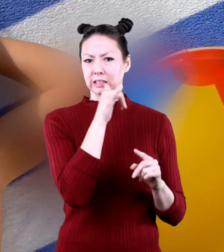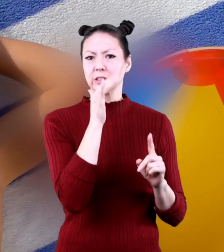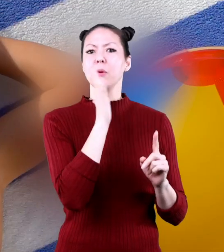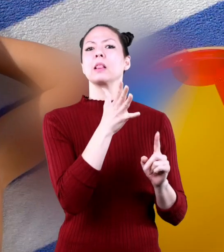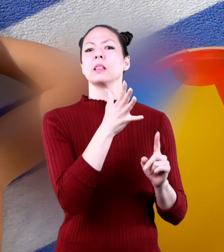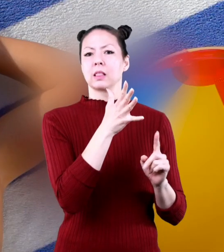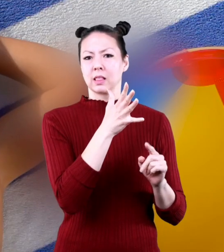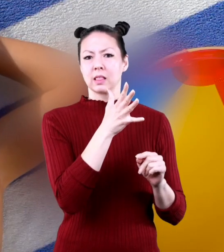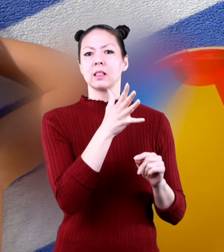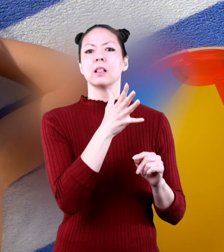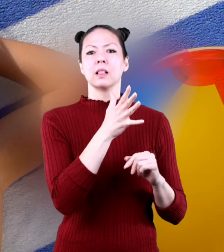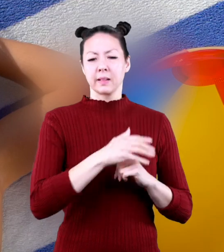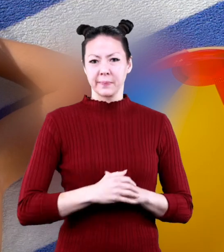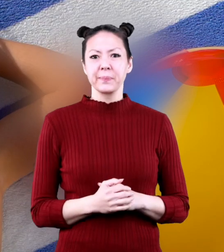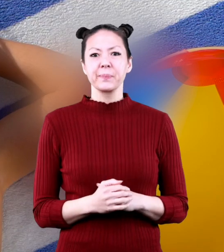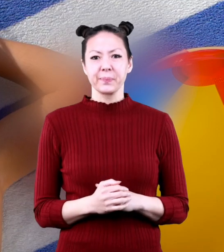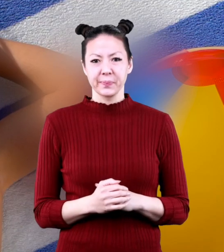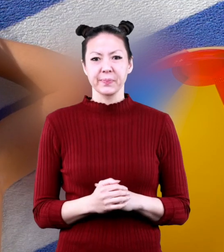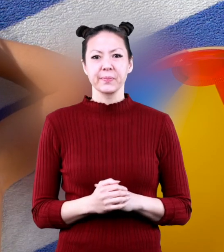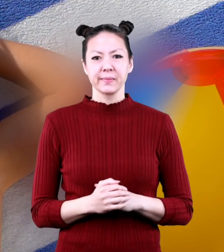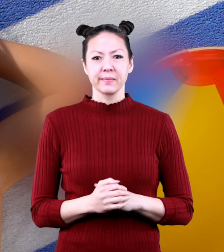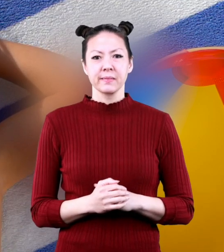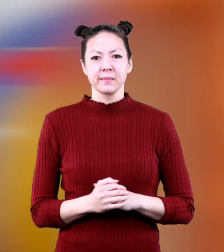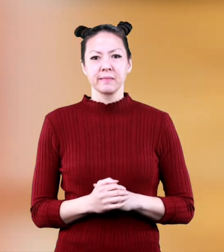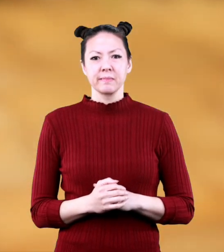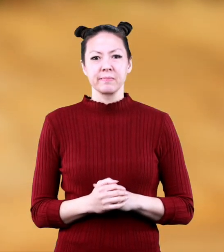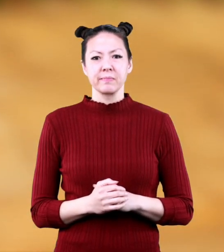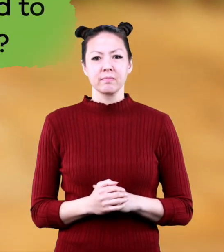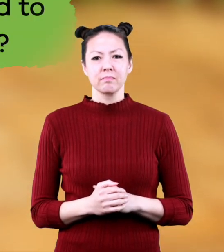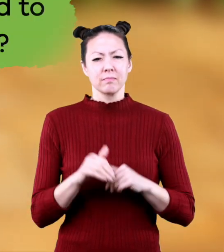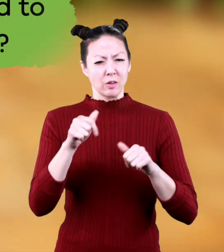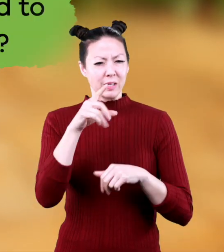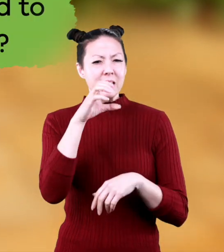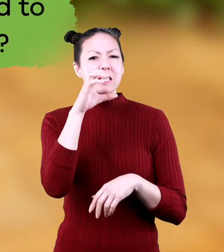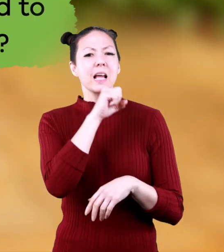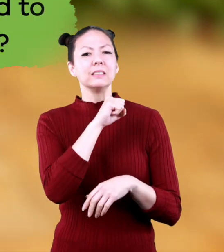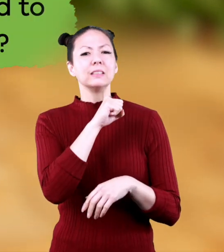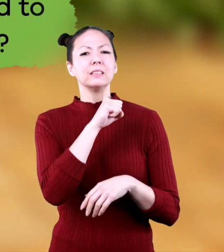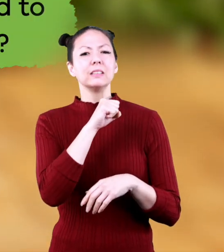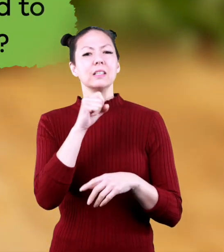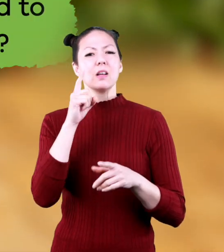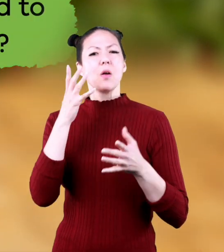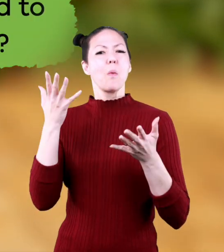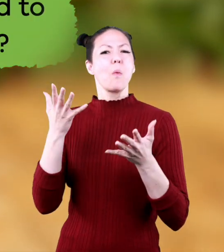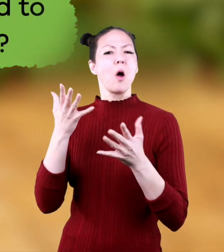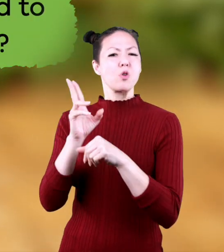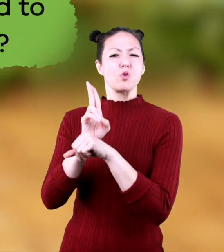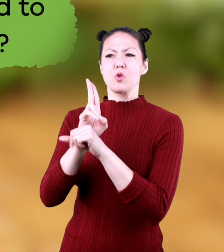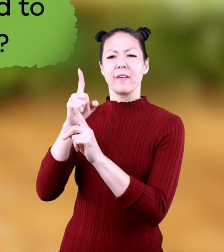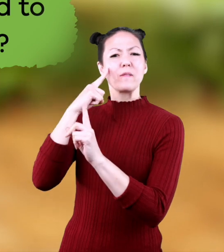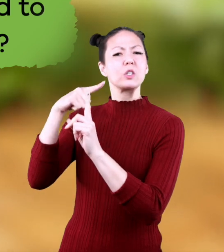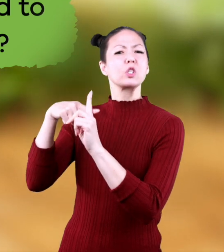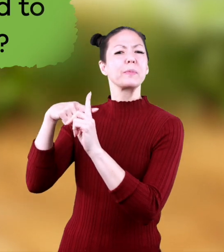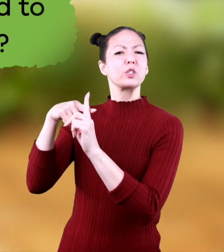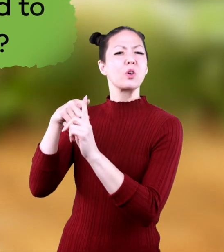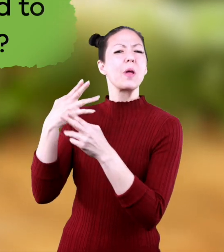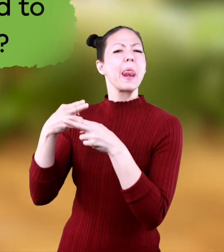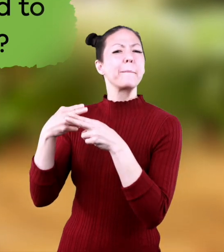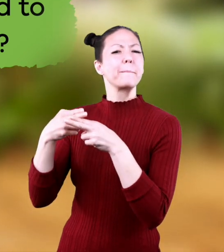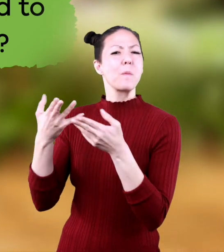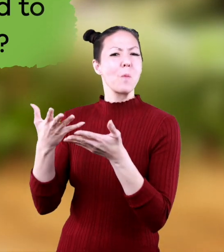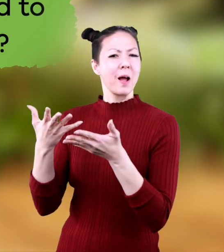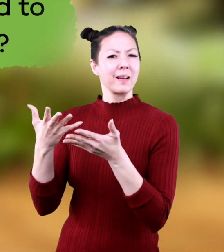meaning that the weather gets hotter. Can you guess what is used to determine temperature?